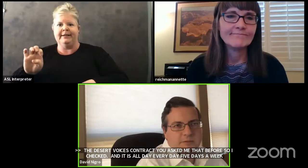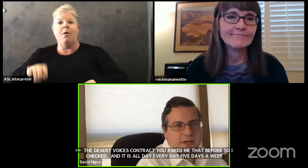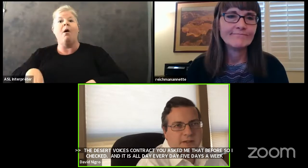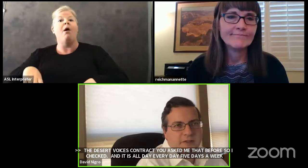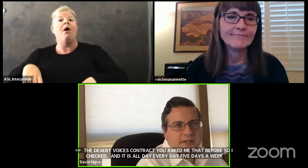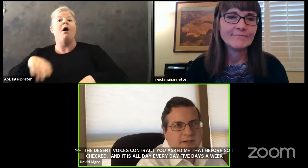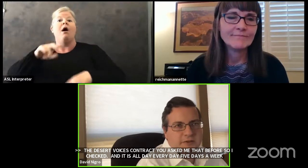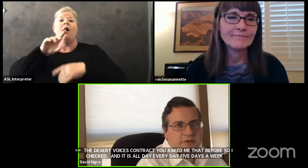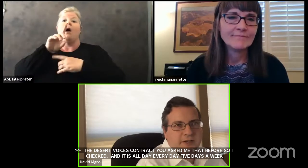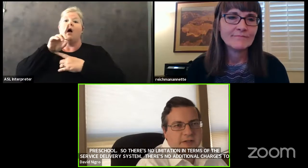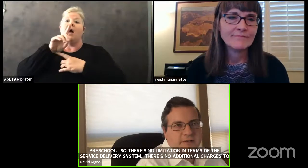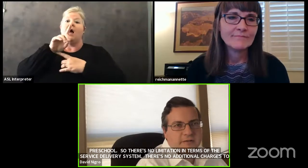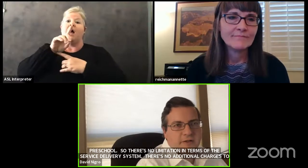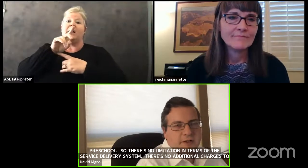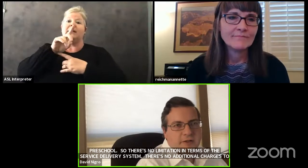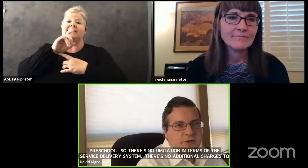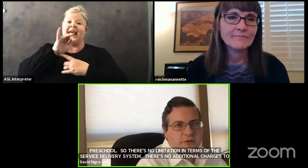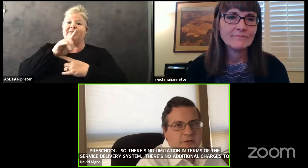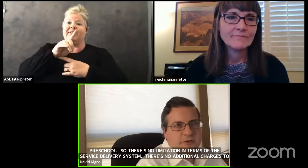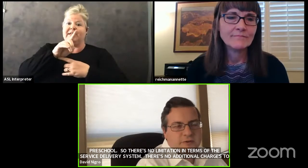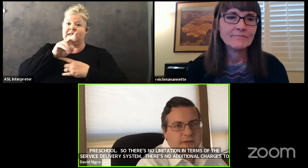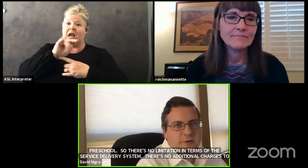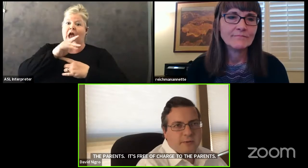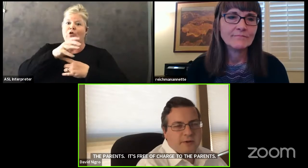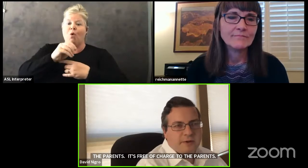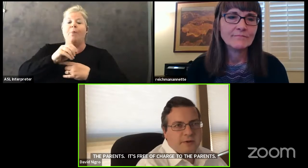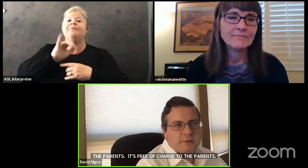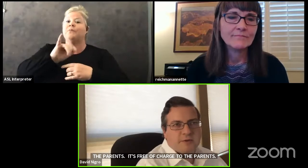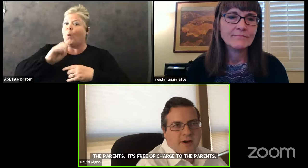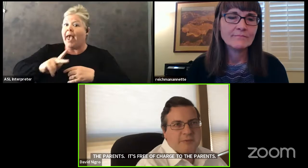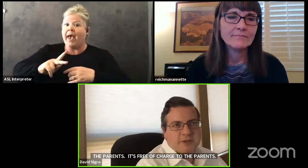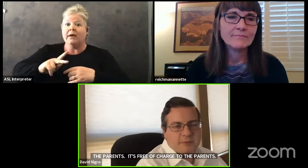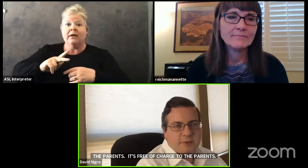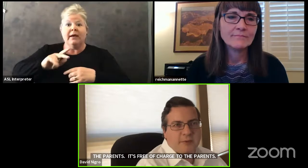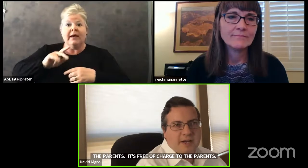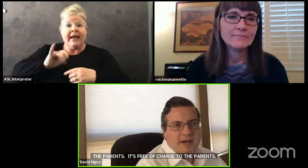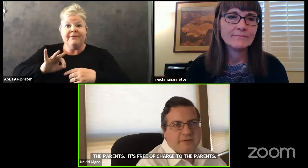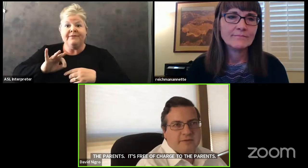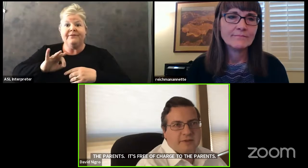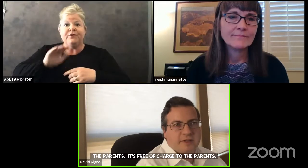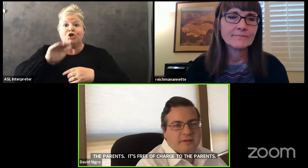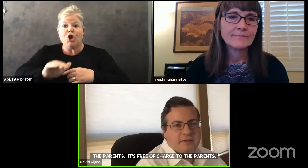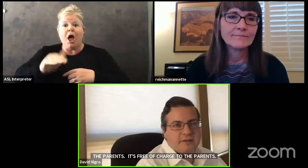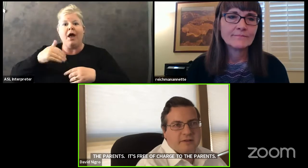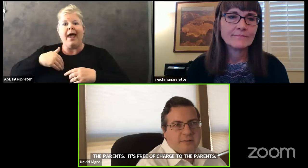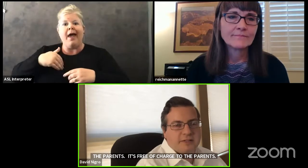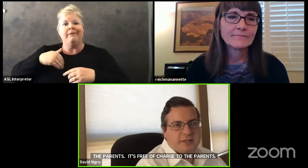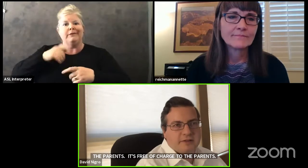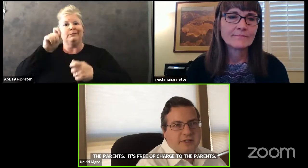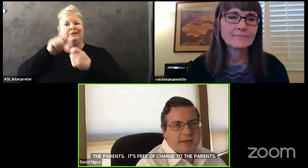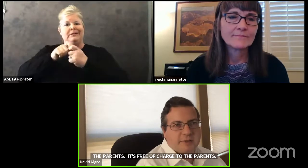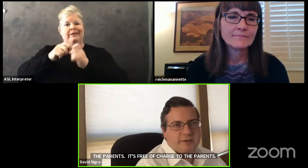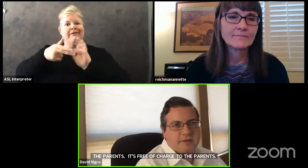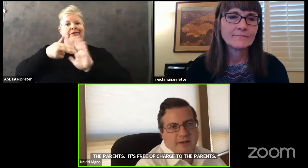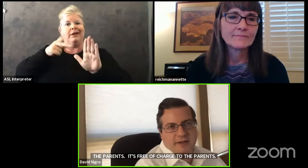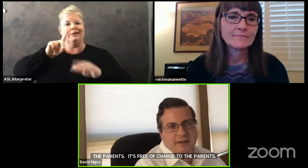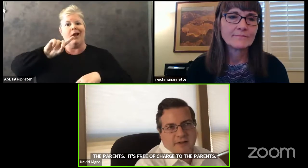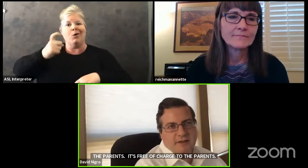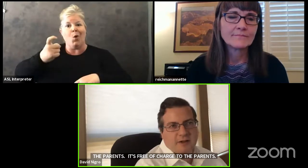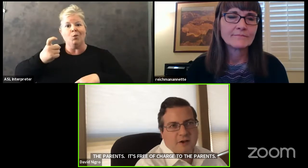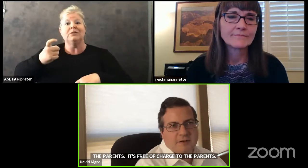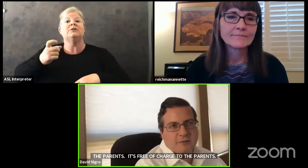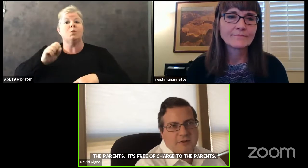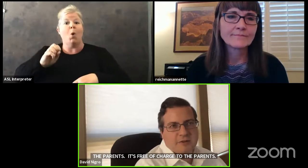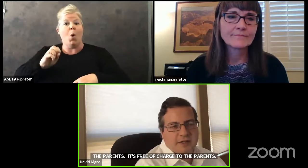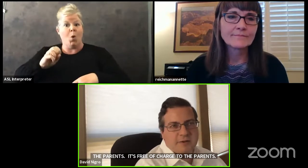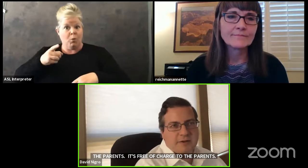the child has a diagnosis, they can choose any, in terms of our options. I mean, we have the PDSD campus, again,